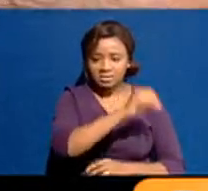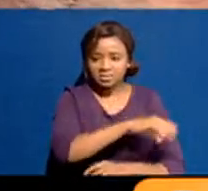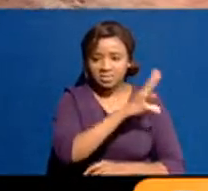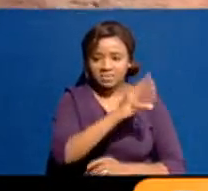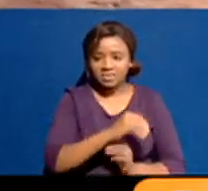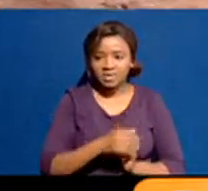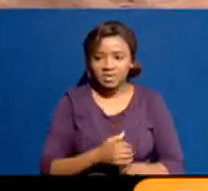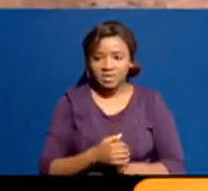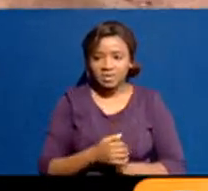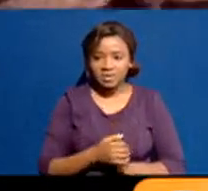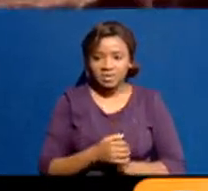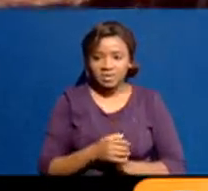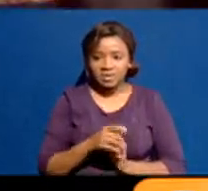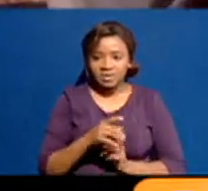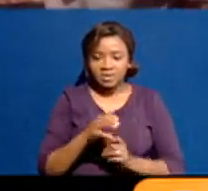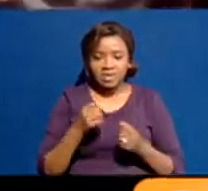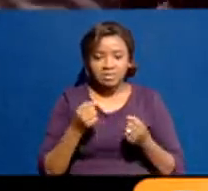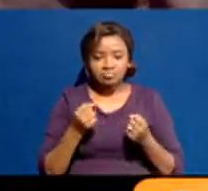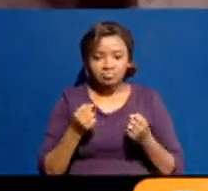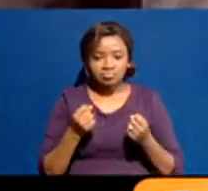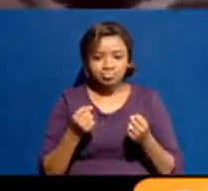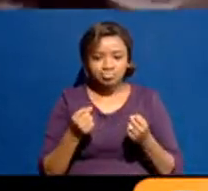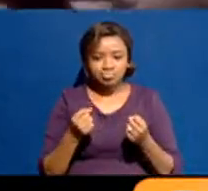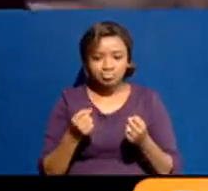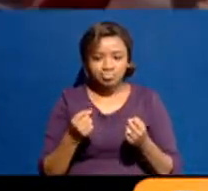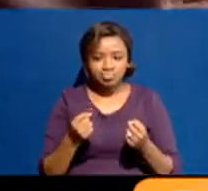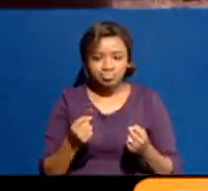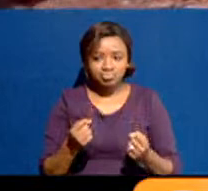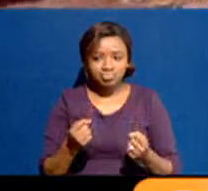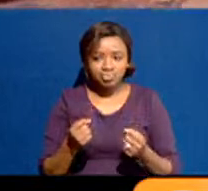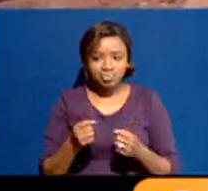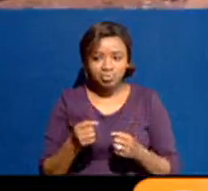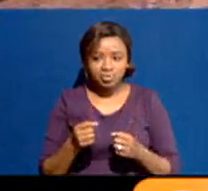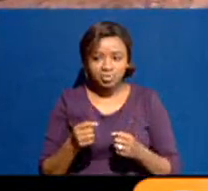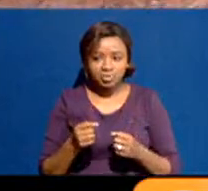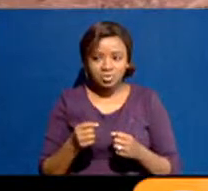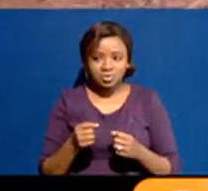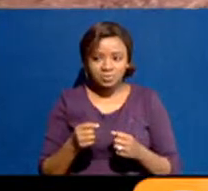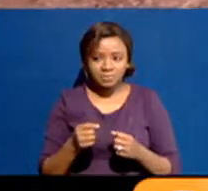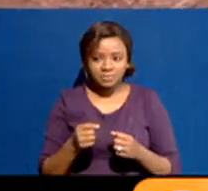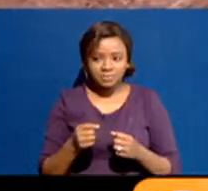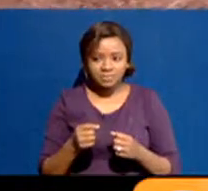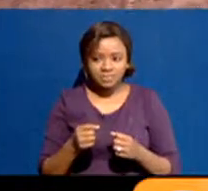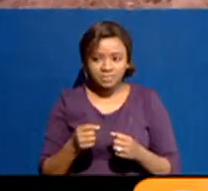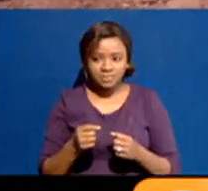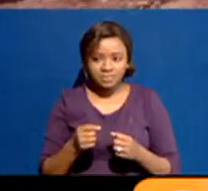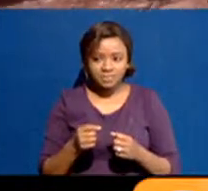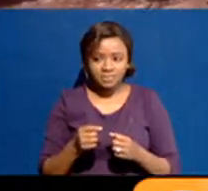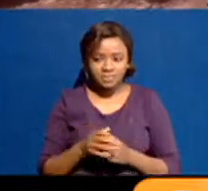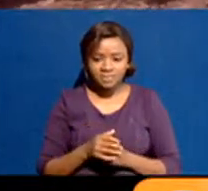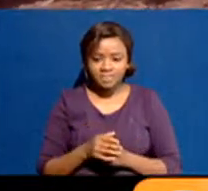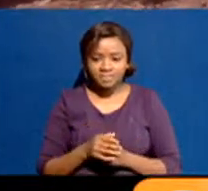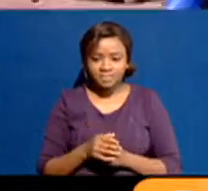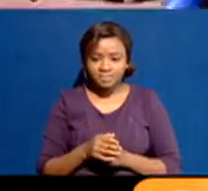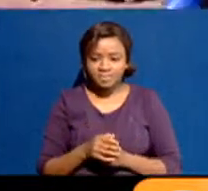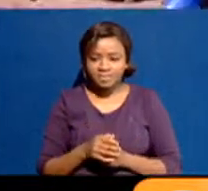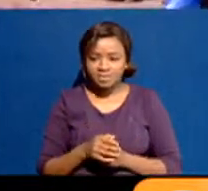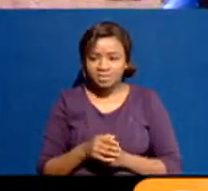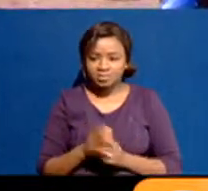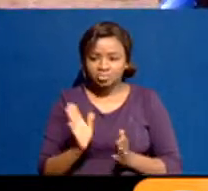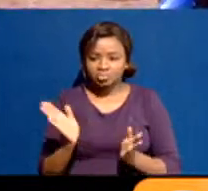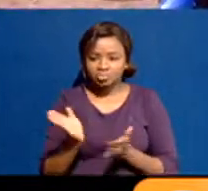people. Father, mother, uncles, and so on had been wiped out. There was absolutely nobody.